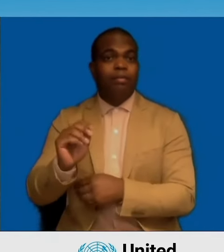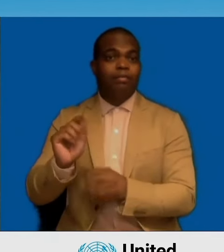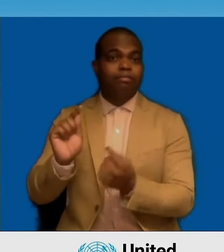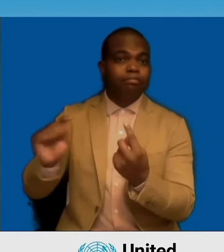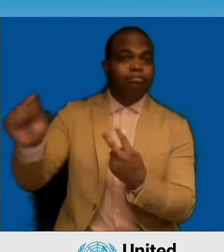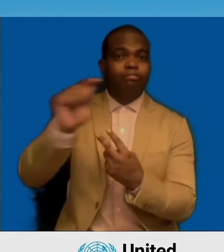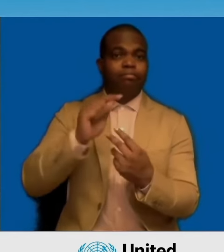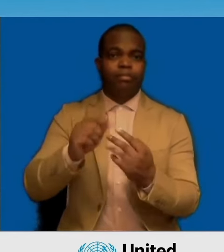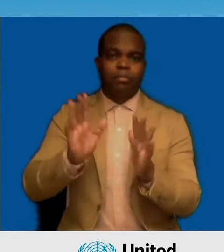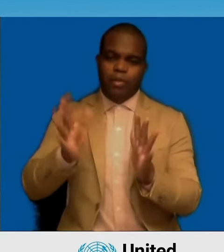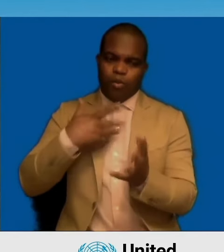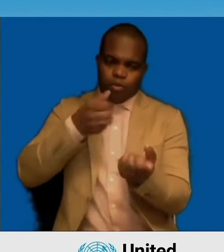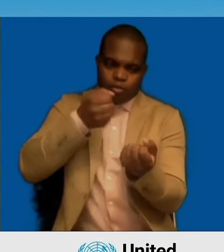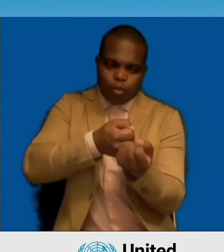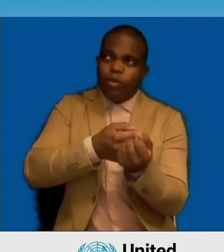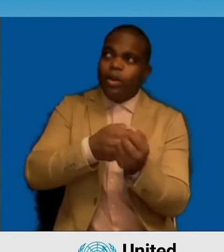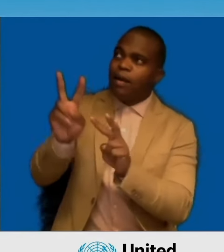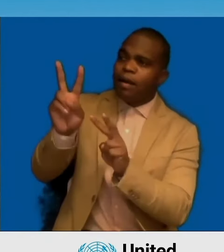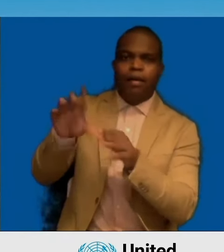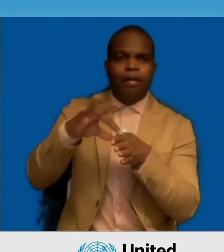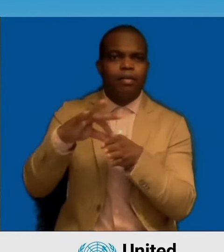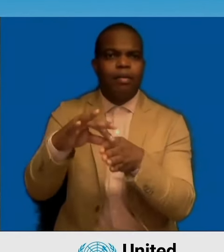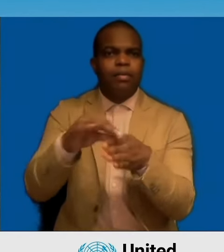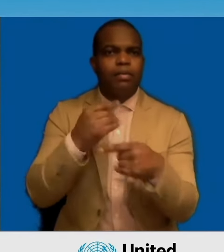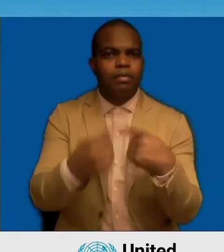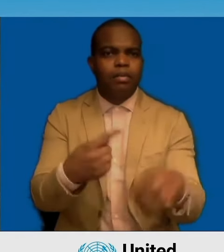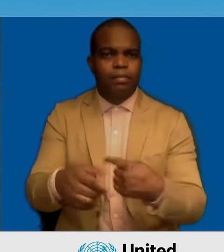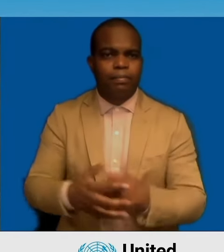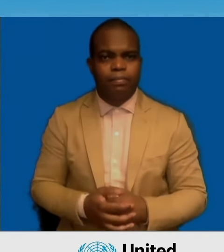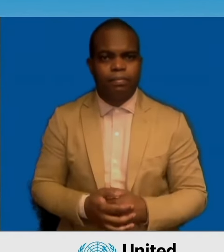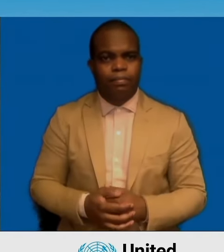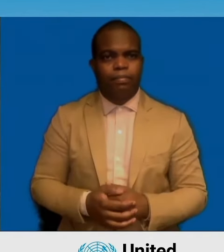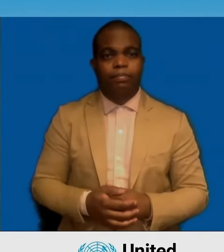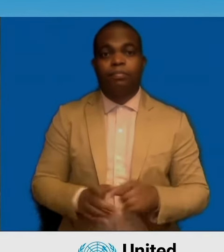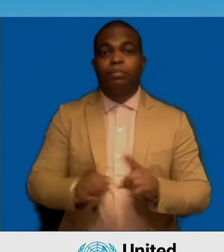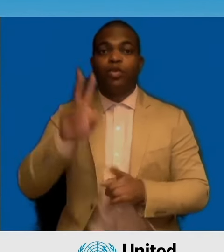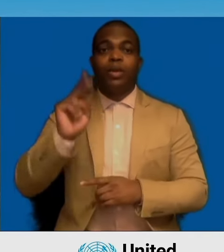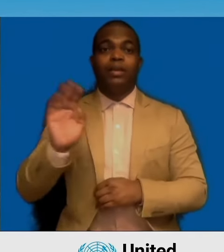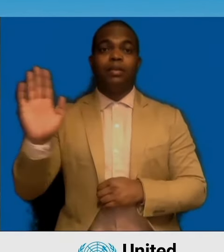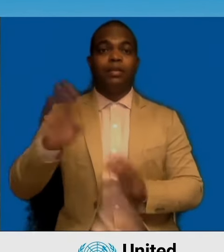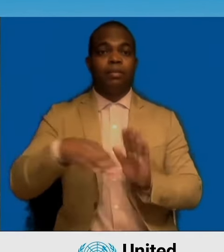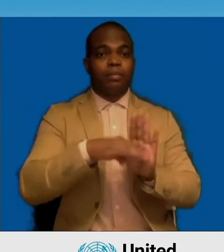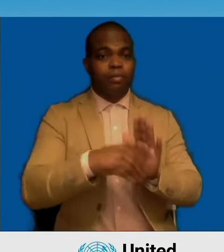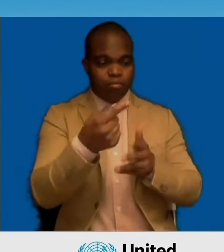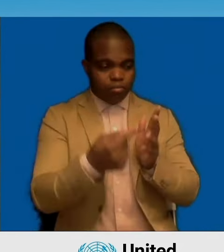effectiveness, and impact. For UN programs must enjoy the full ownership and consent of the host country.